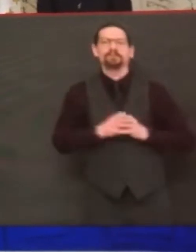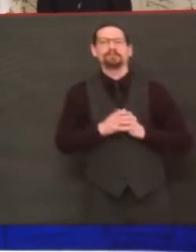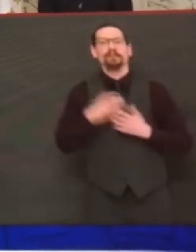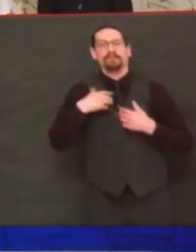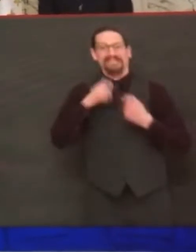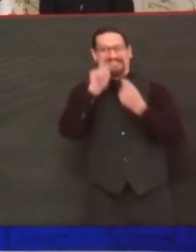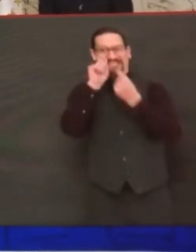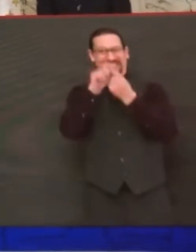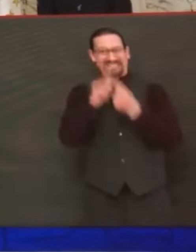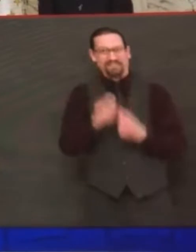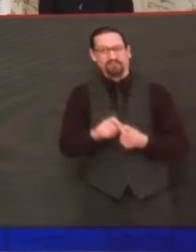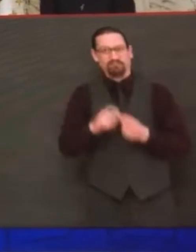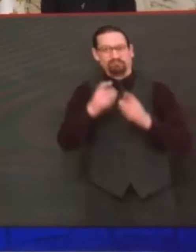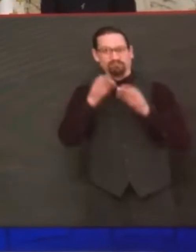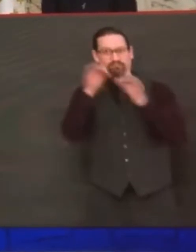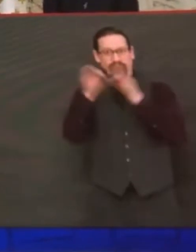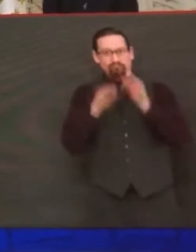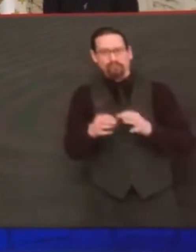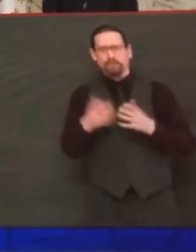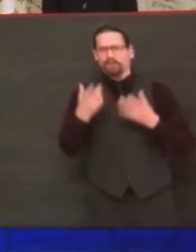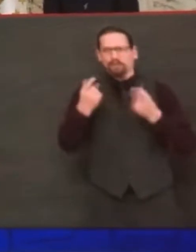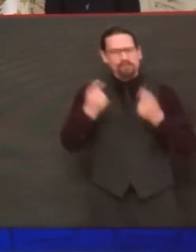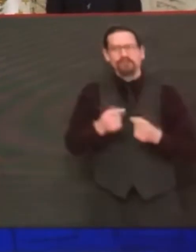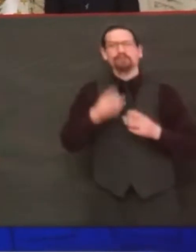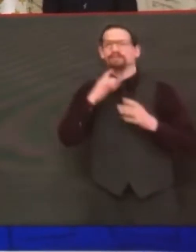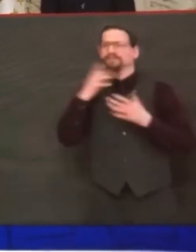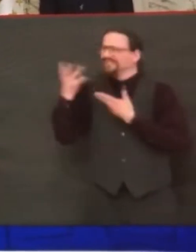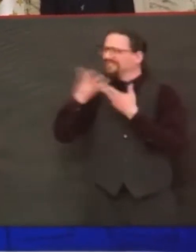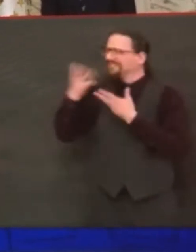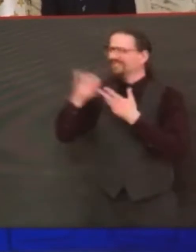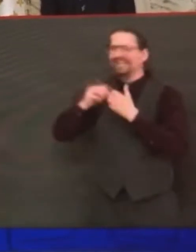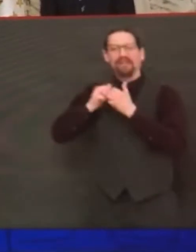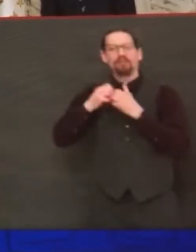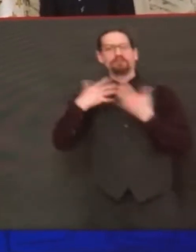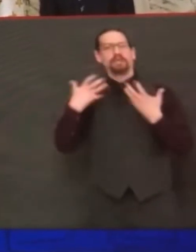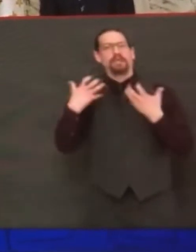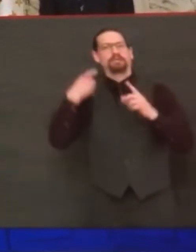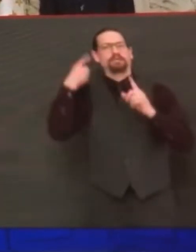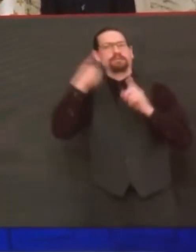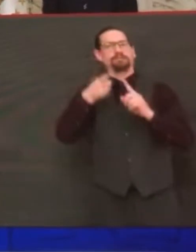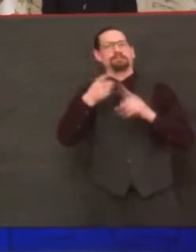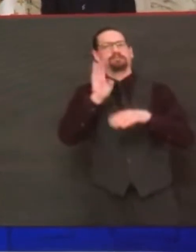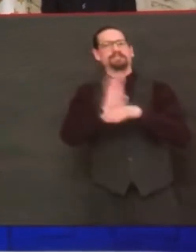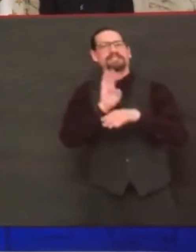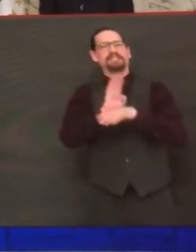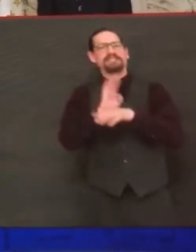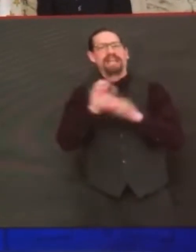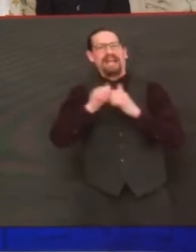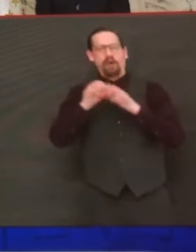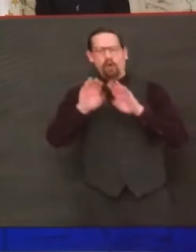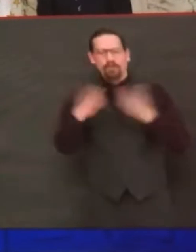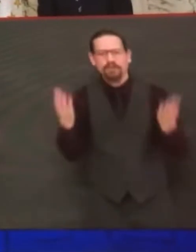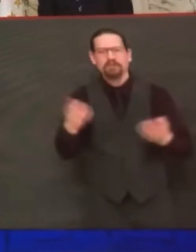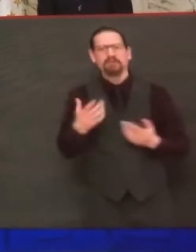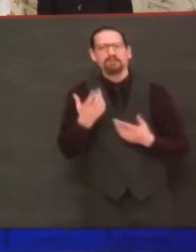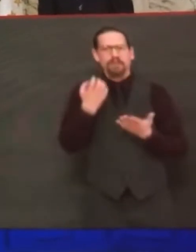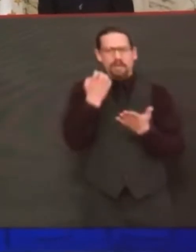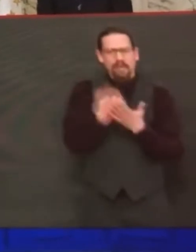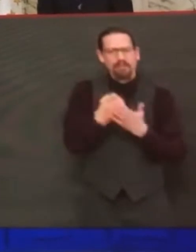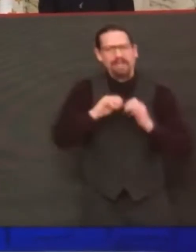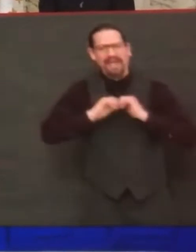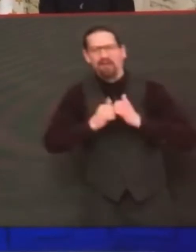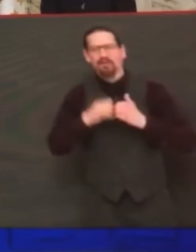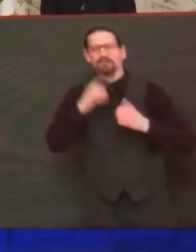to reopen the economy. None of us has ever lived through this before. So I don't know that we'll all do it exactly the same way,